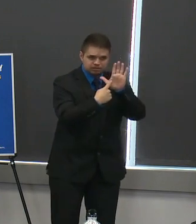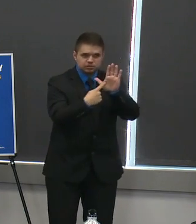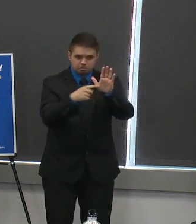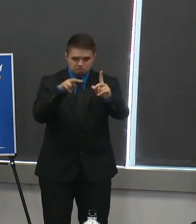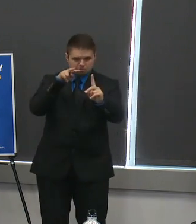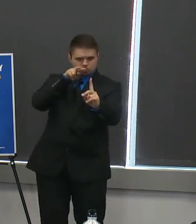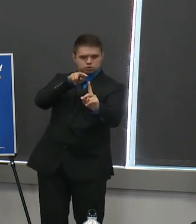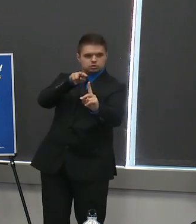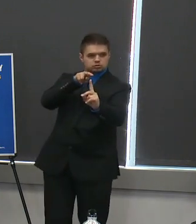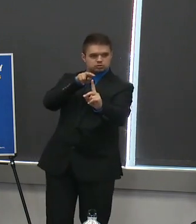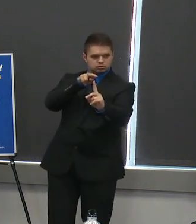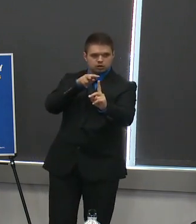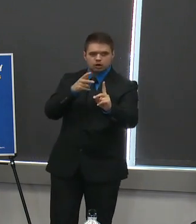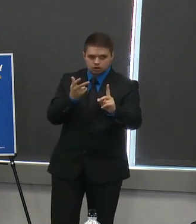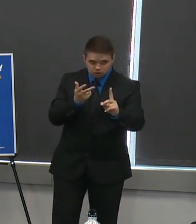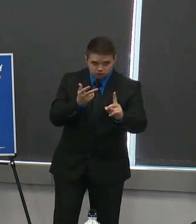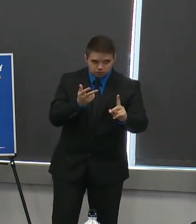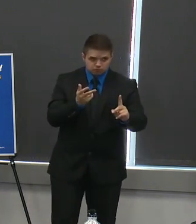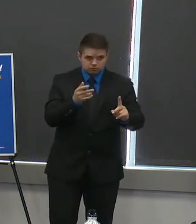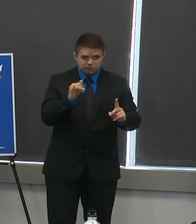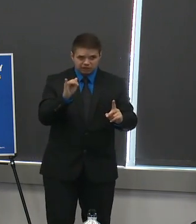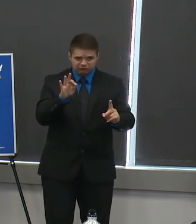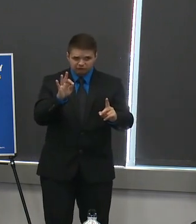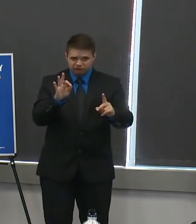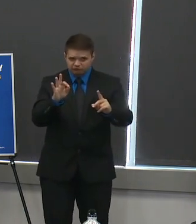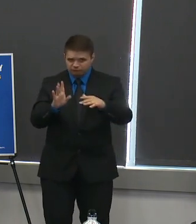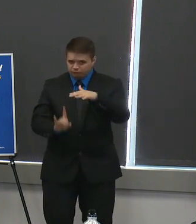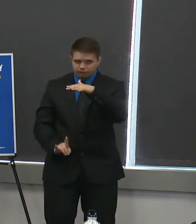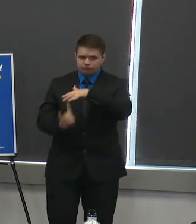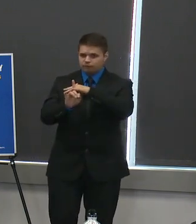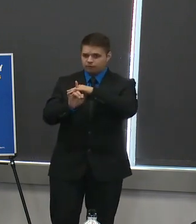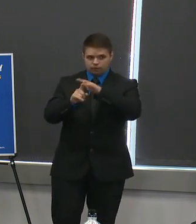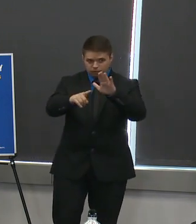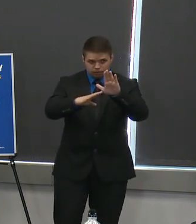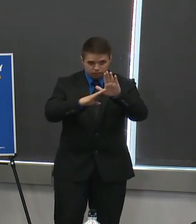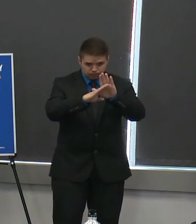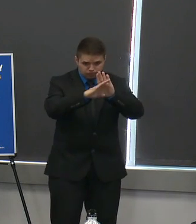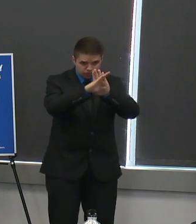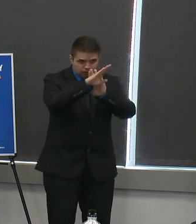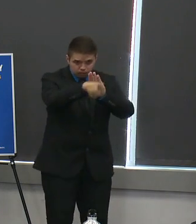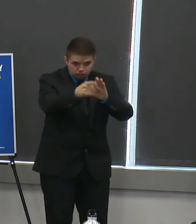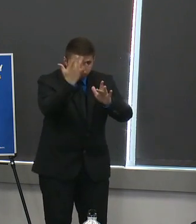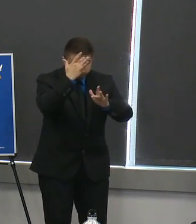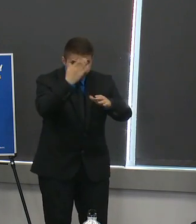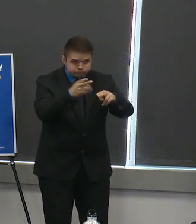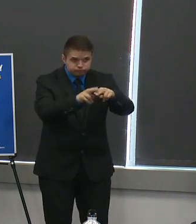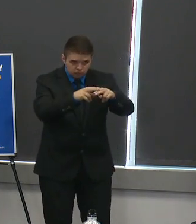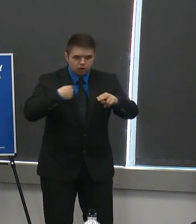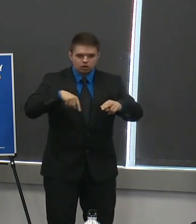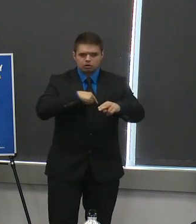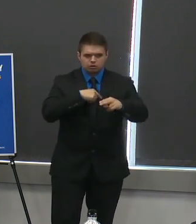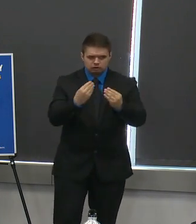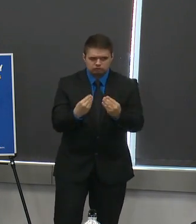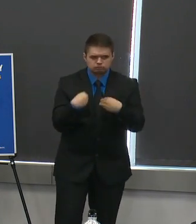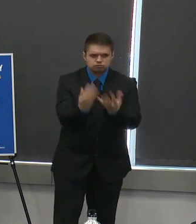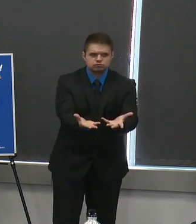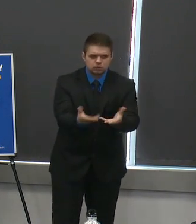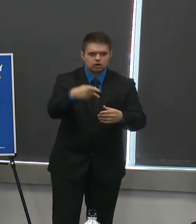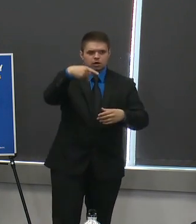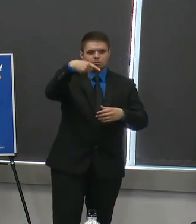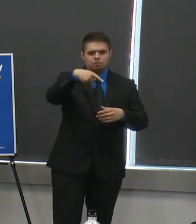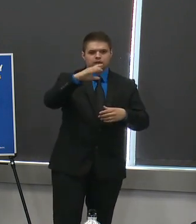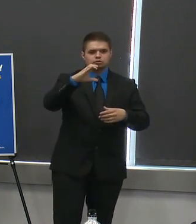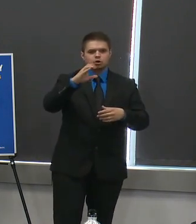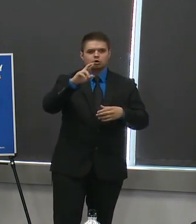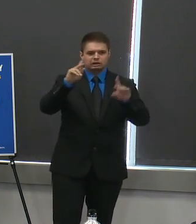develop symptoms we will provide a covid pcr test we will also test an